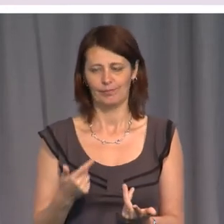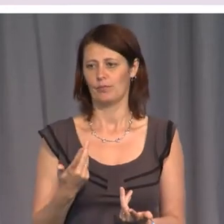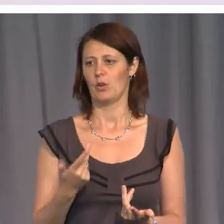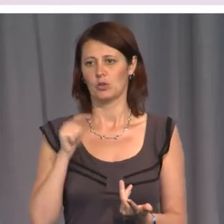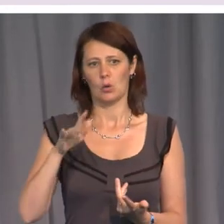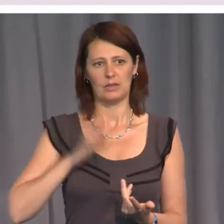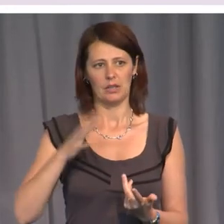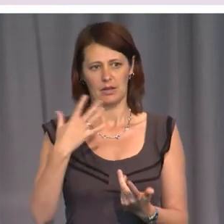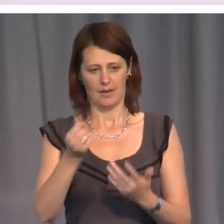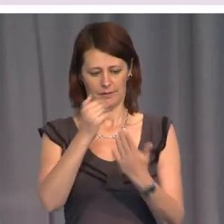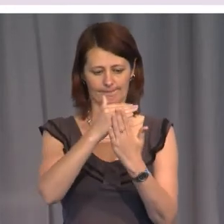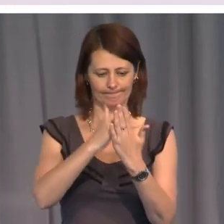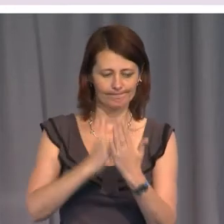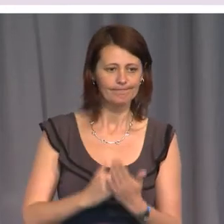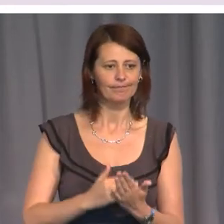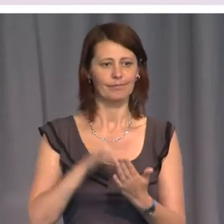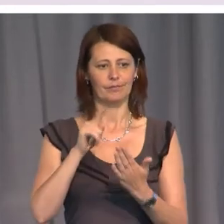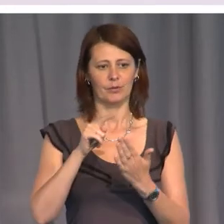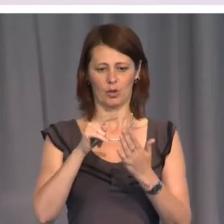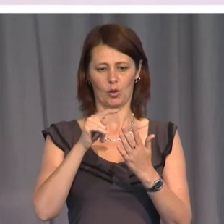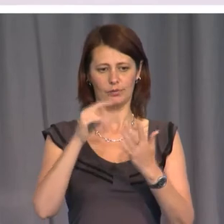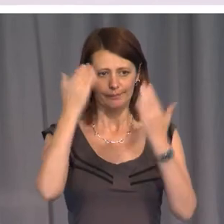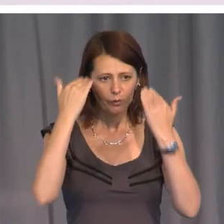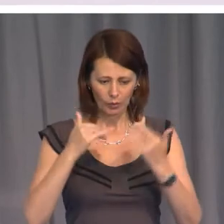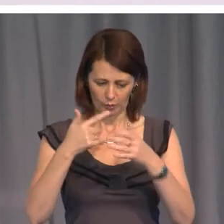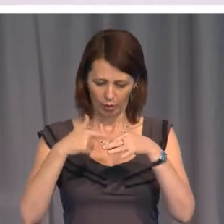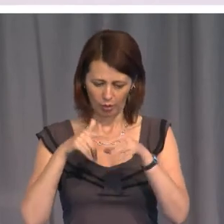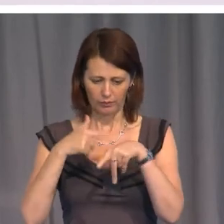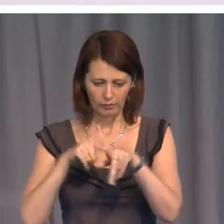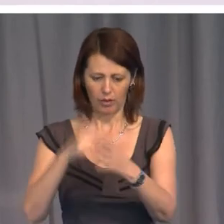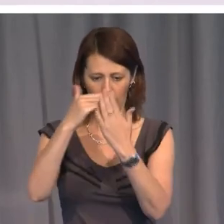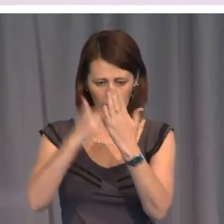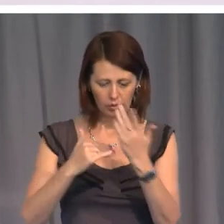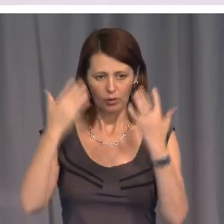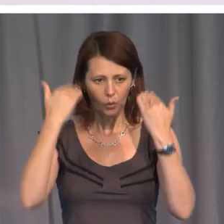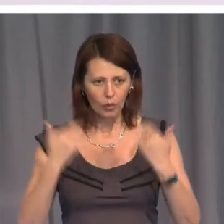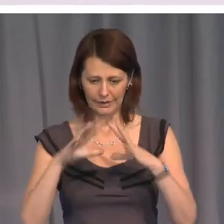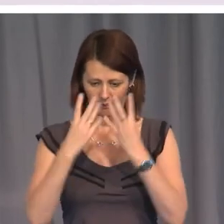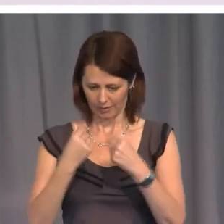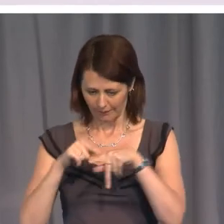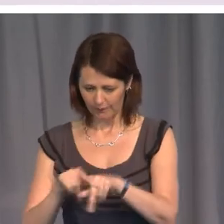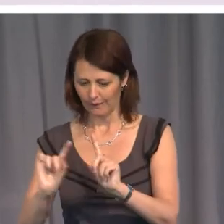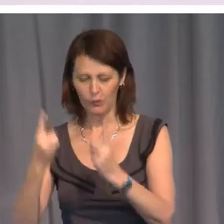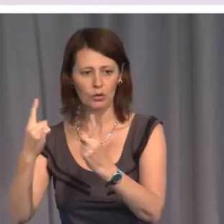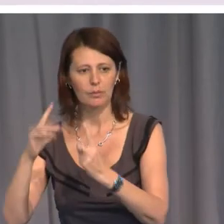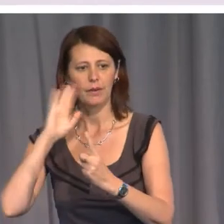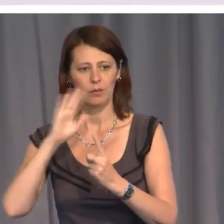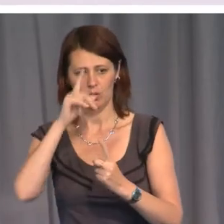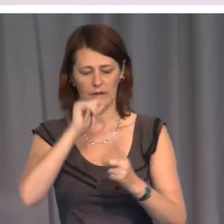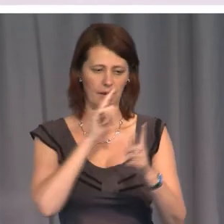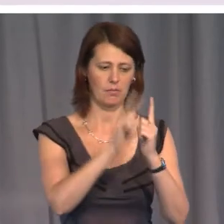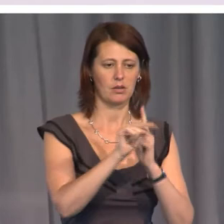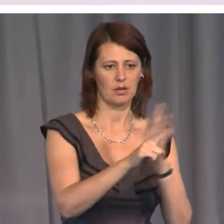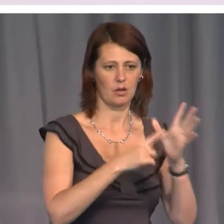a quasi-judicial determination of the candidates for a Magnitsky Law